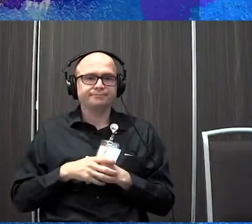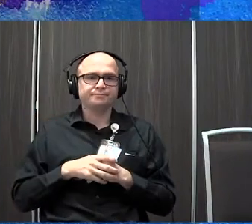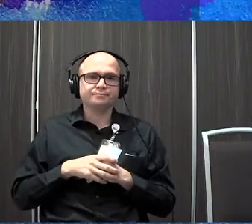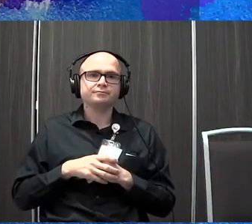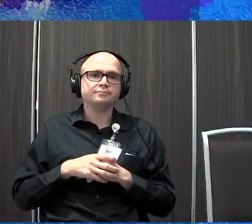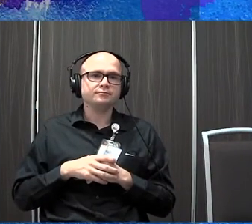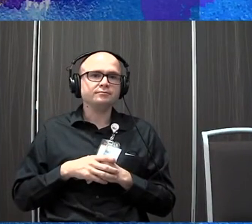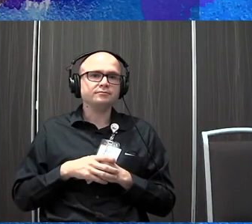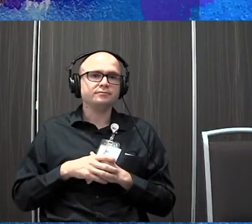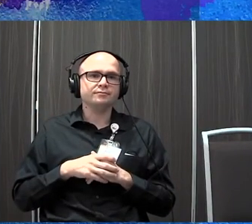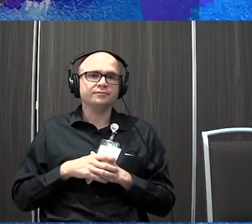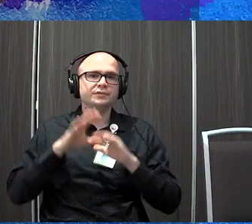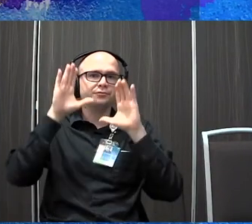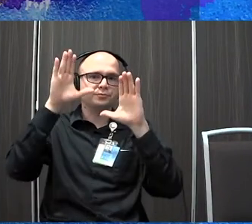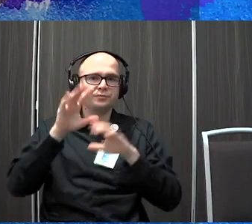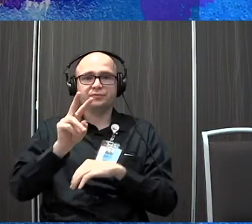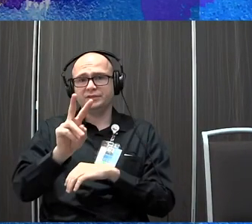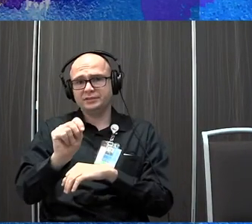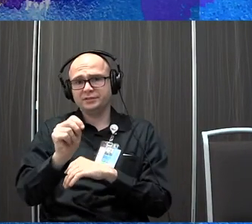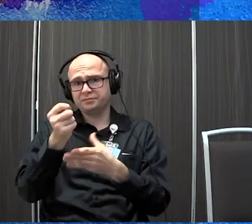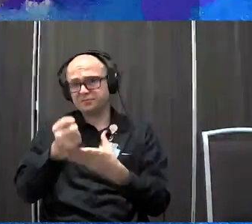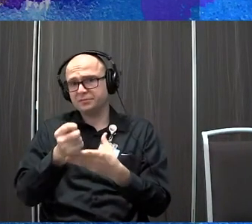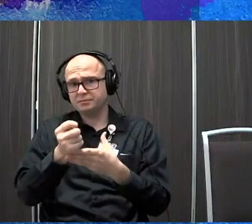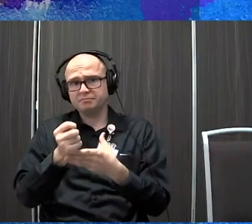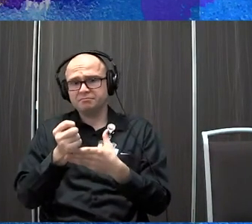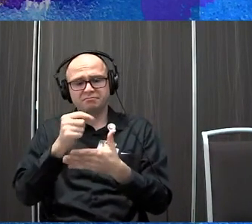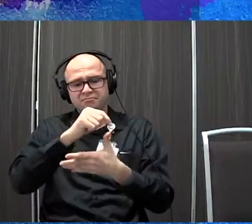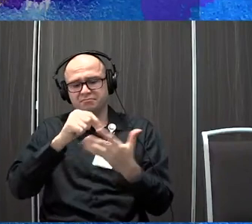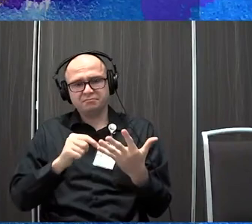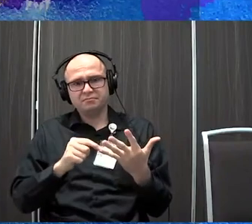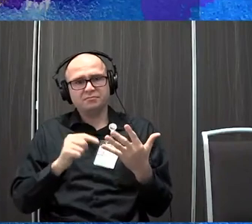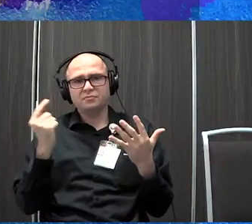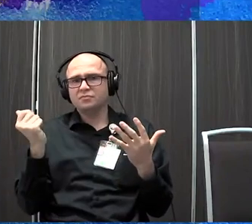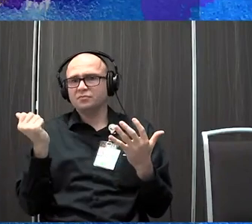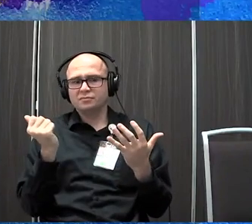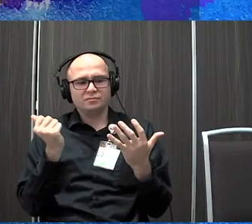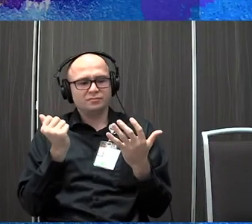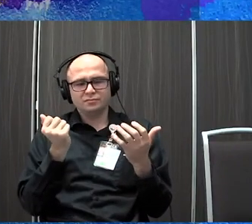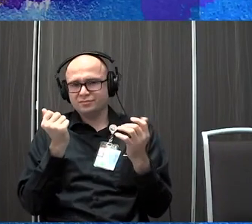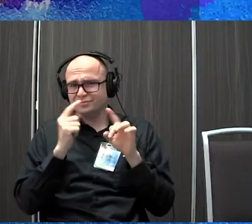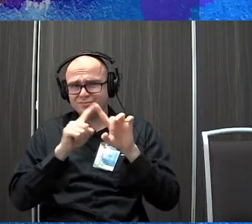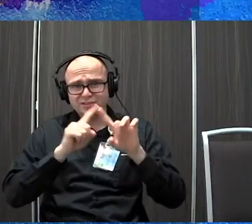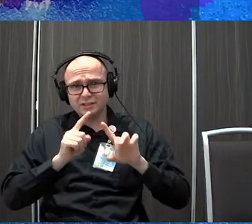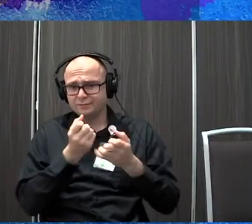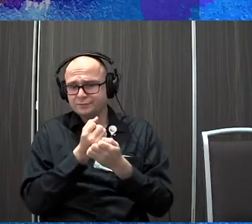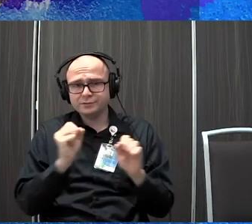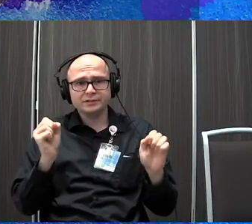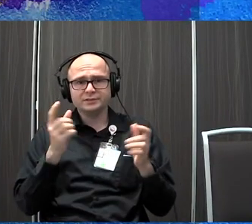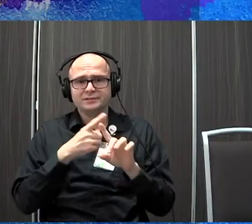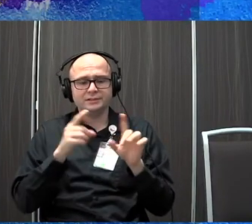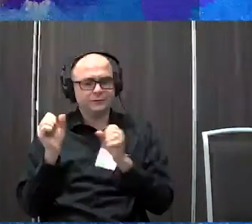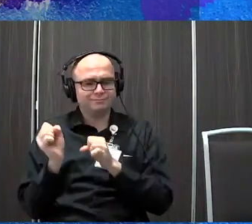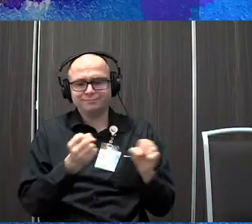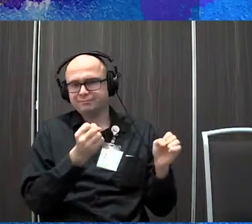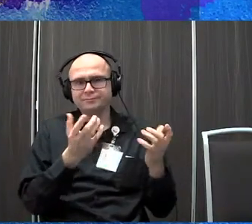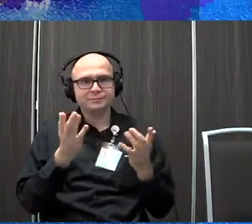that's the great thing about vestibular therapy or any kinds of PT therapy is like, there's always things that you can work on. There's always different strategies that they can learn. So it's an